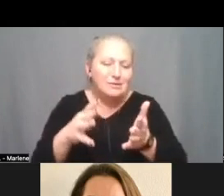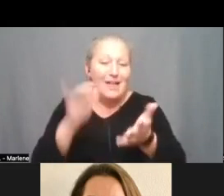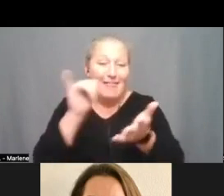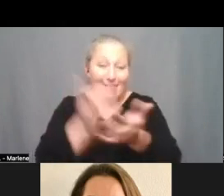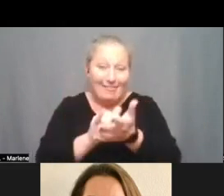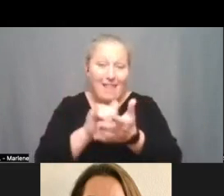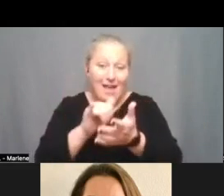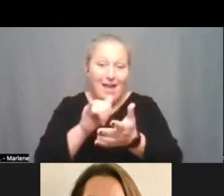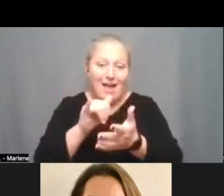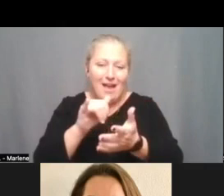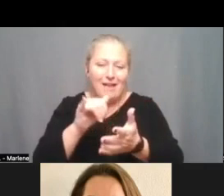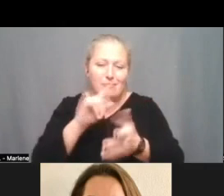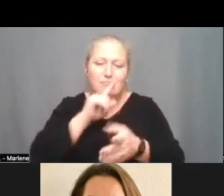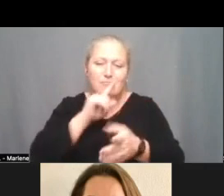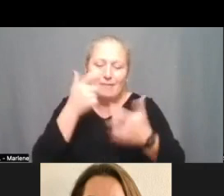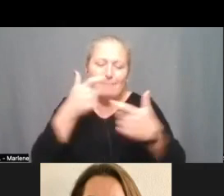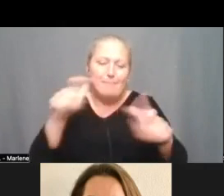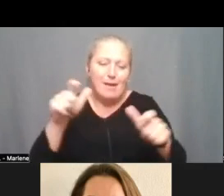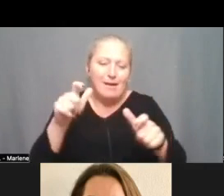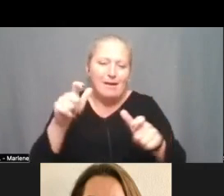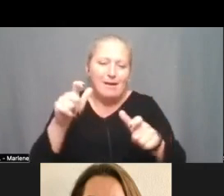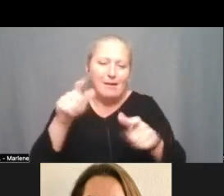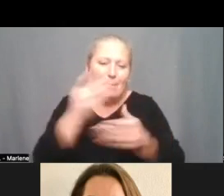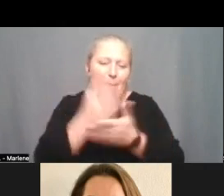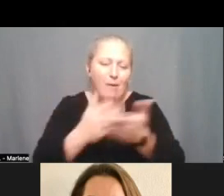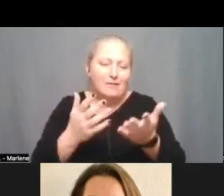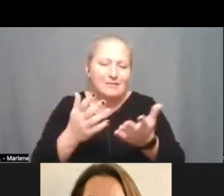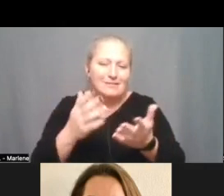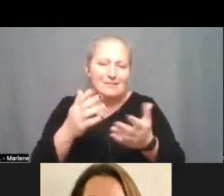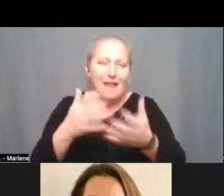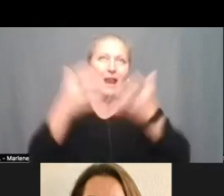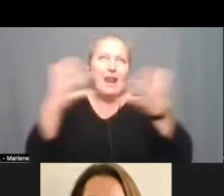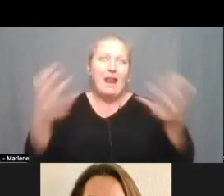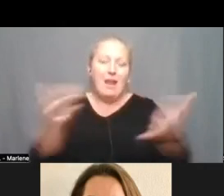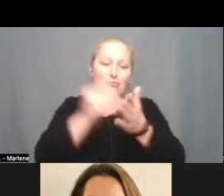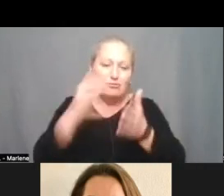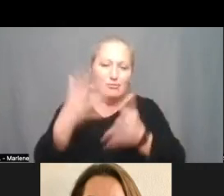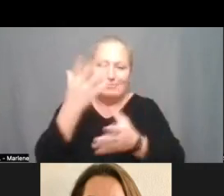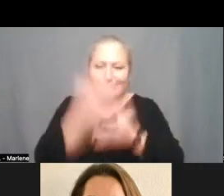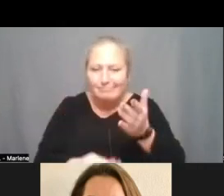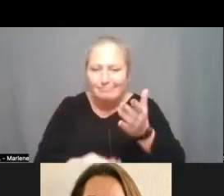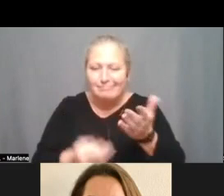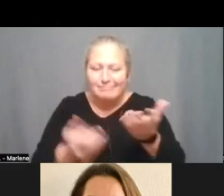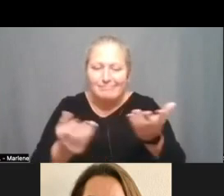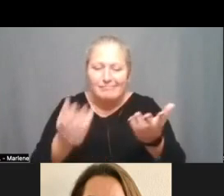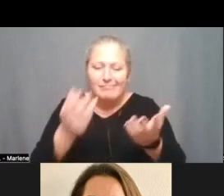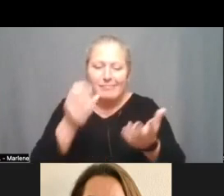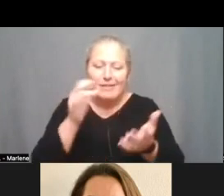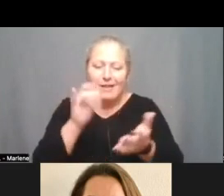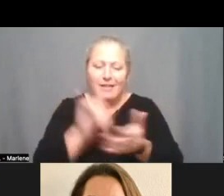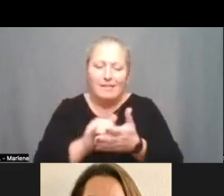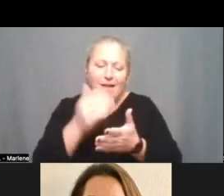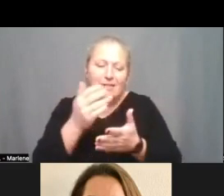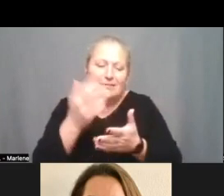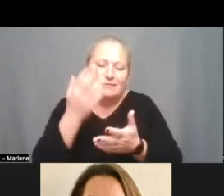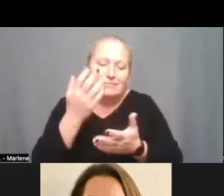a mitigating factor um we had a lot of students out um and that kind of thing so um but let me let